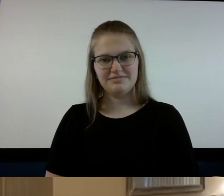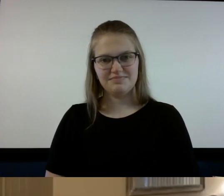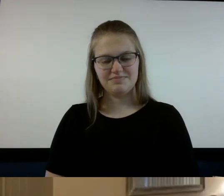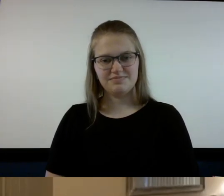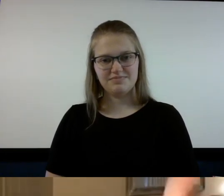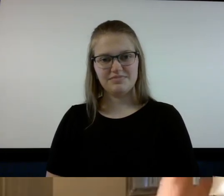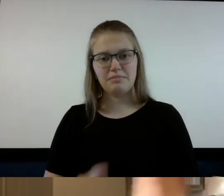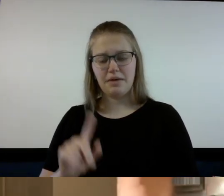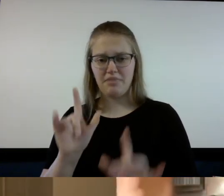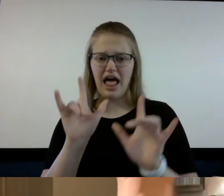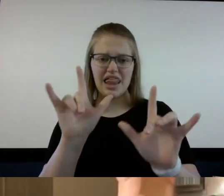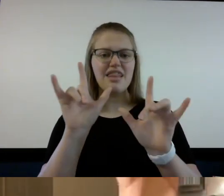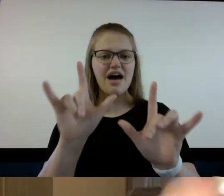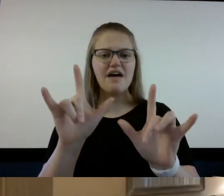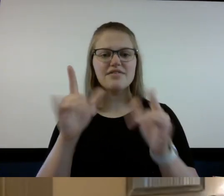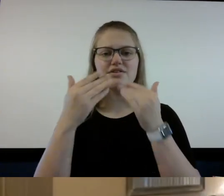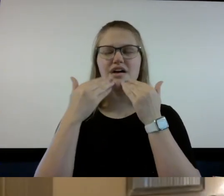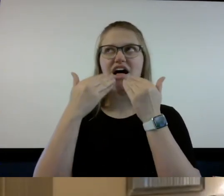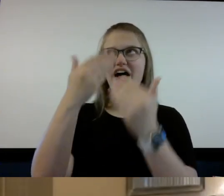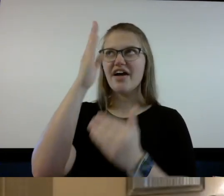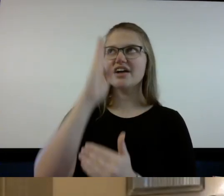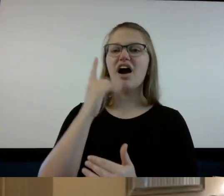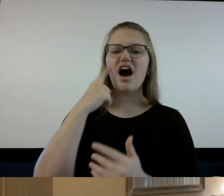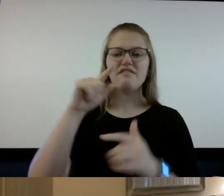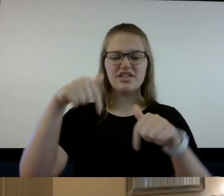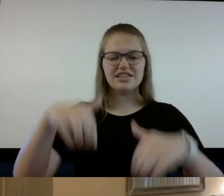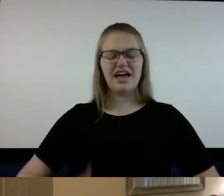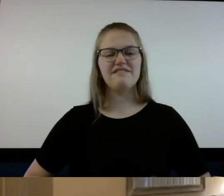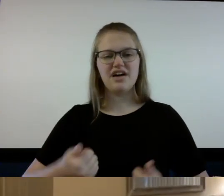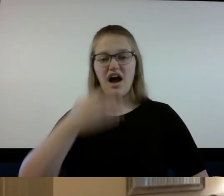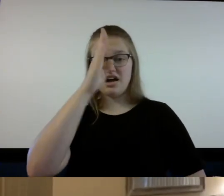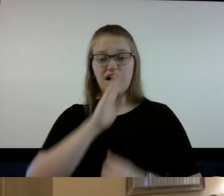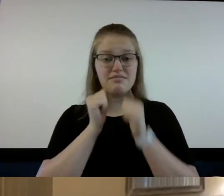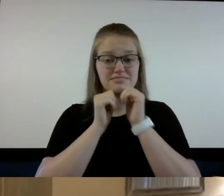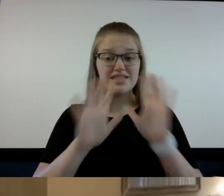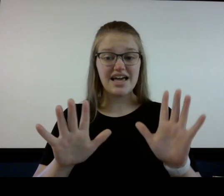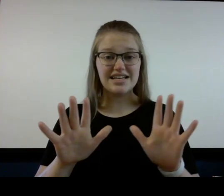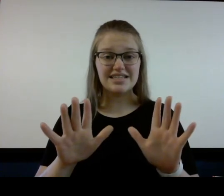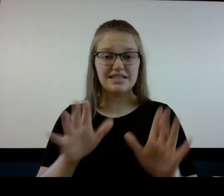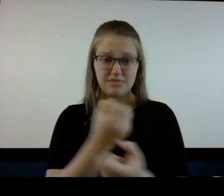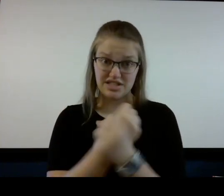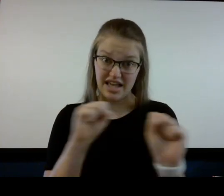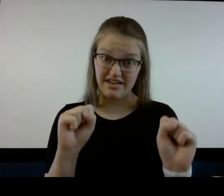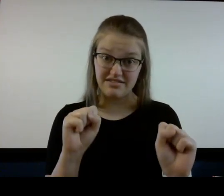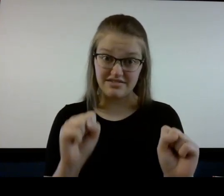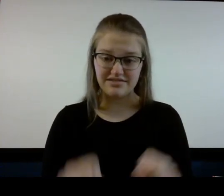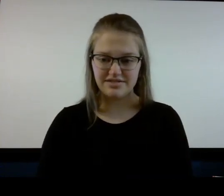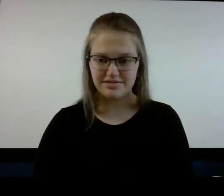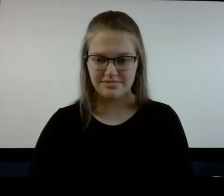but I love you and I thank God for life God bless you be safe folks I love You